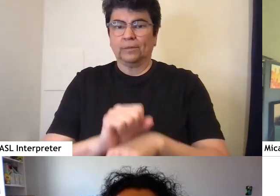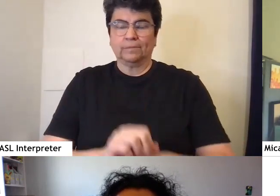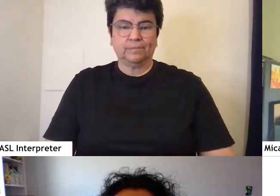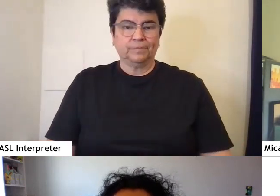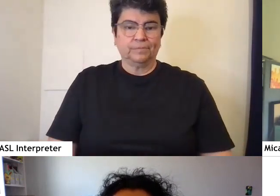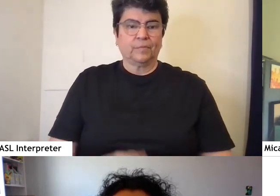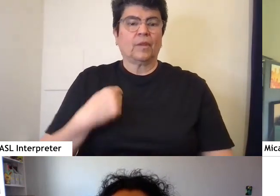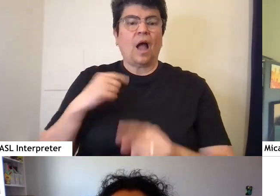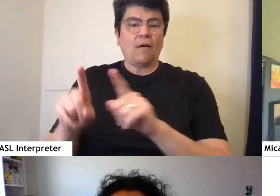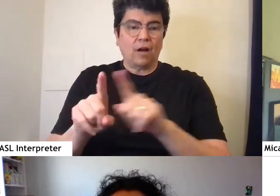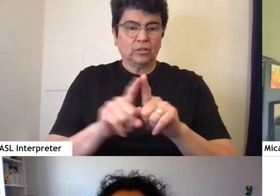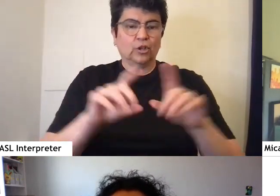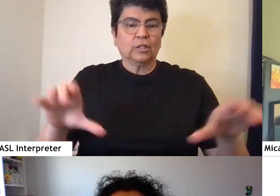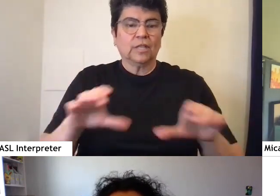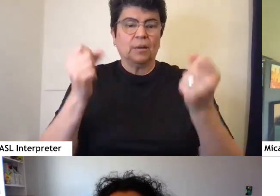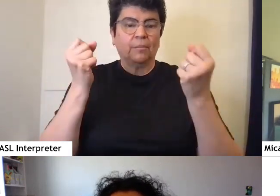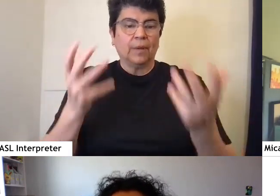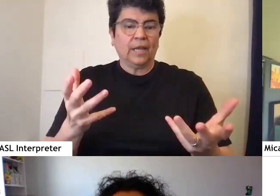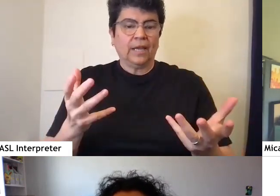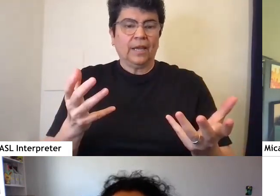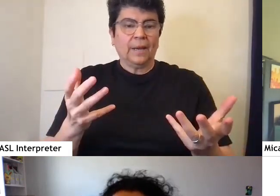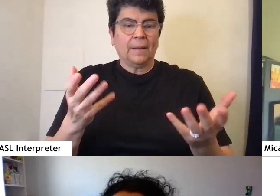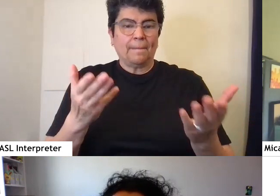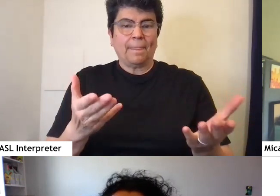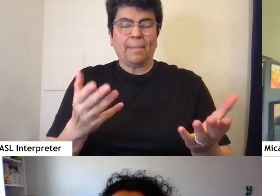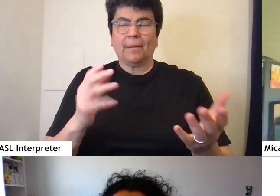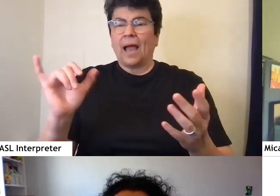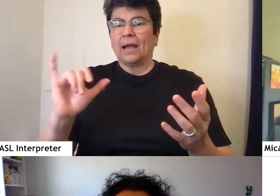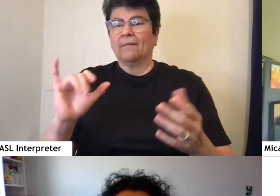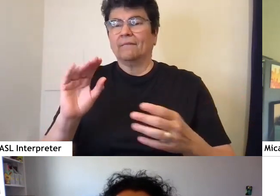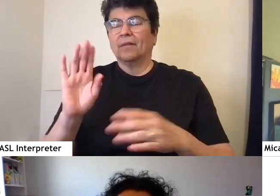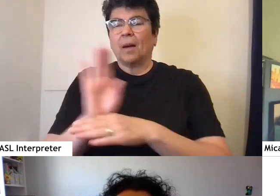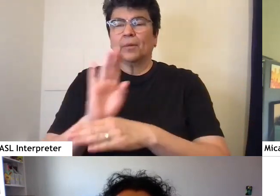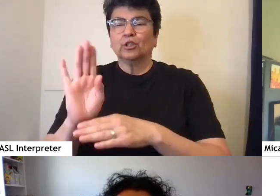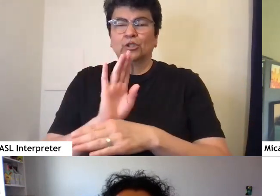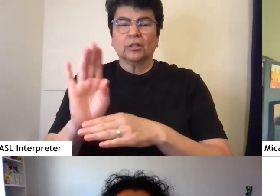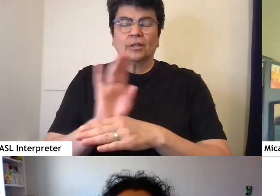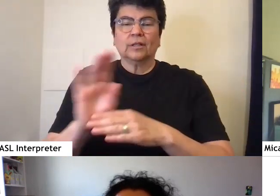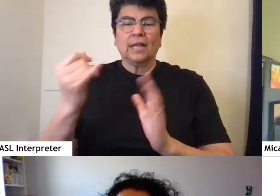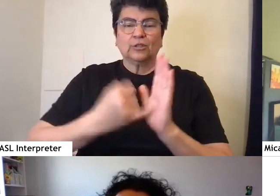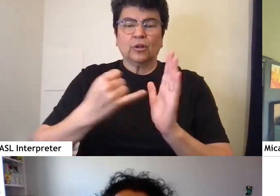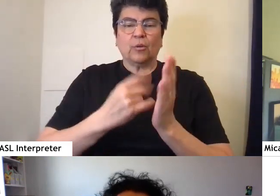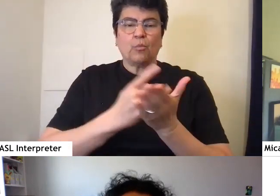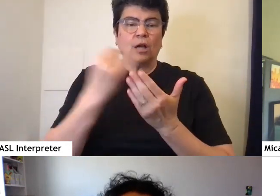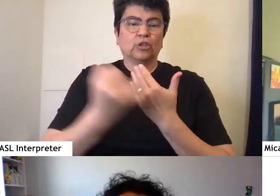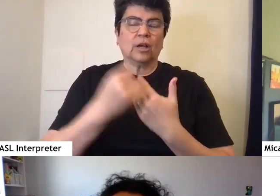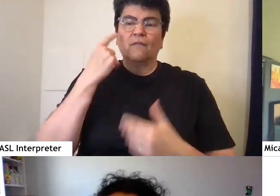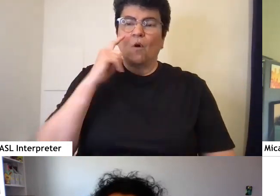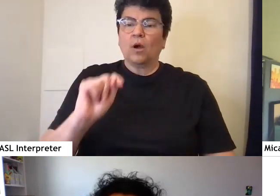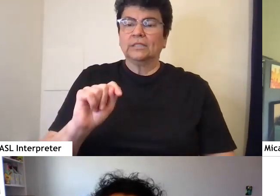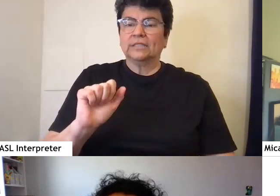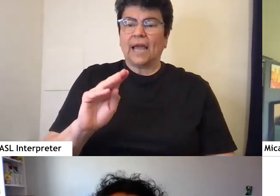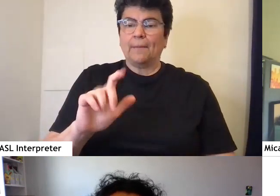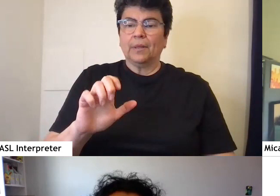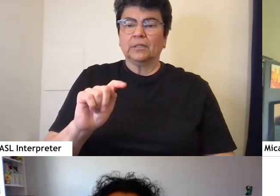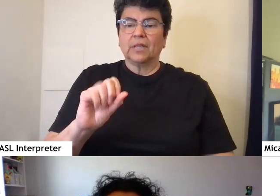I've also done a number of kind of commercial illustrative projects for tabletop role-playing games,